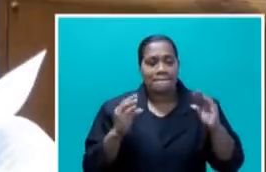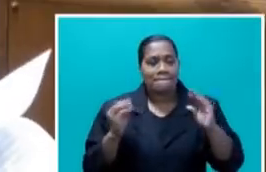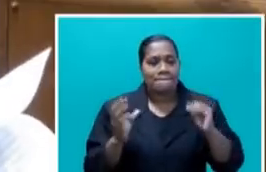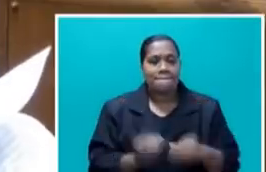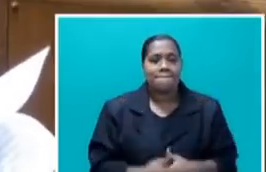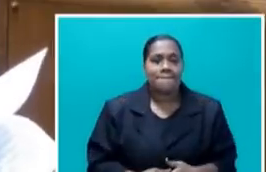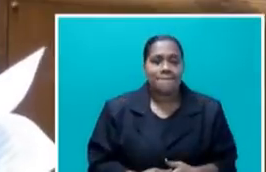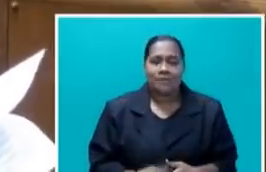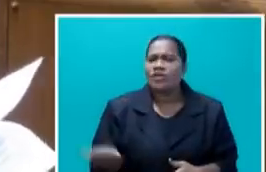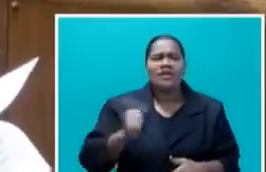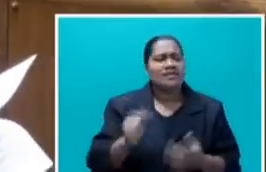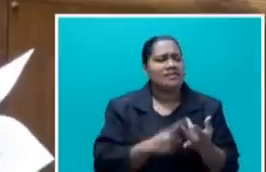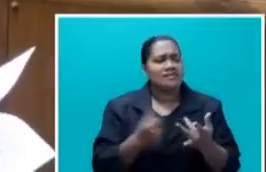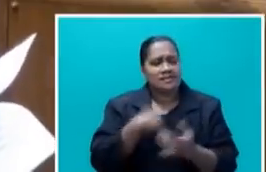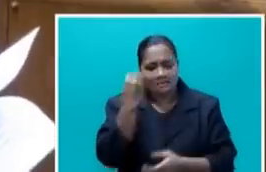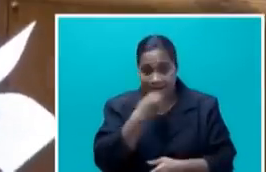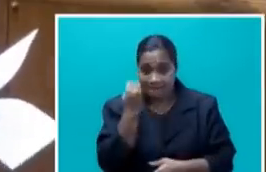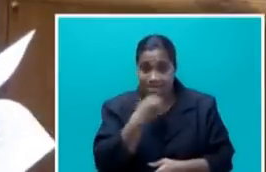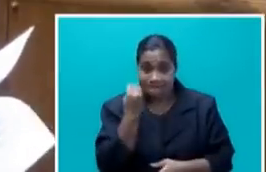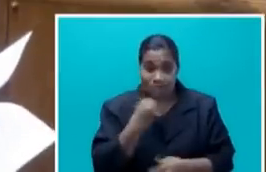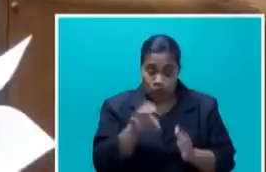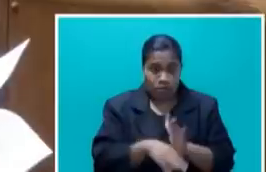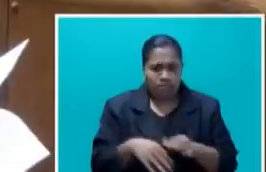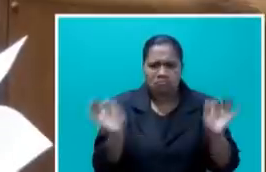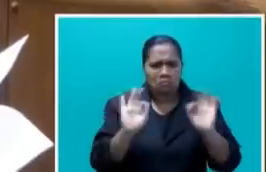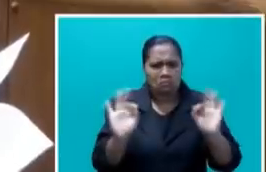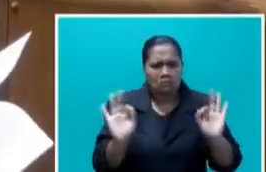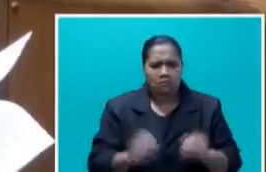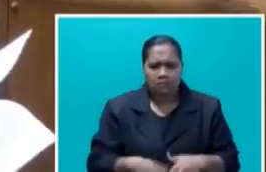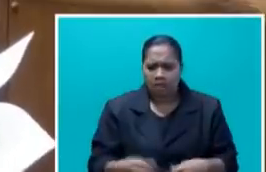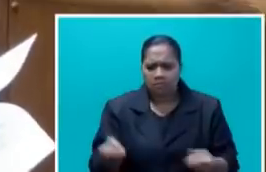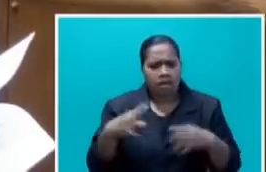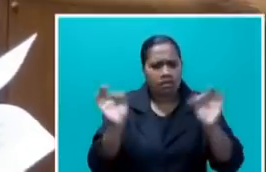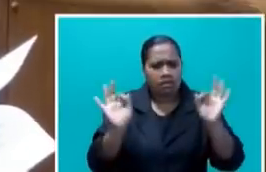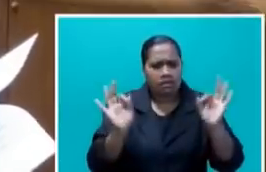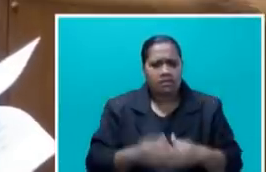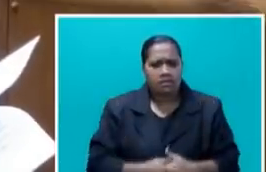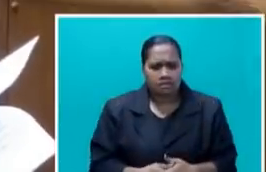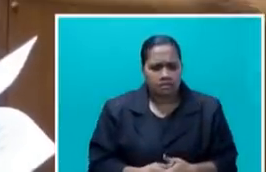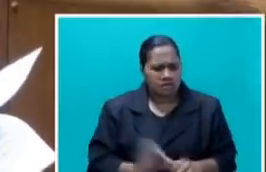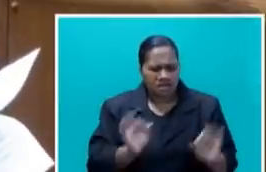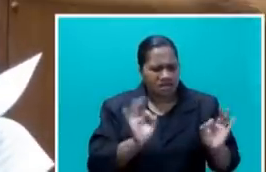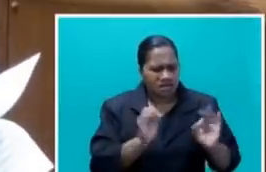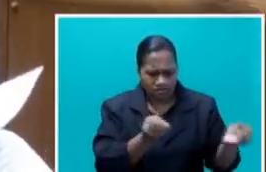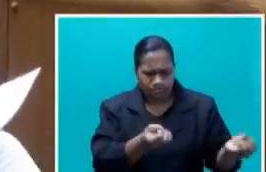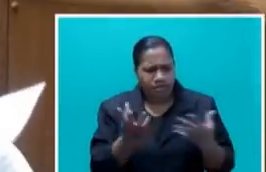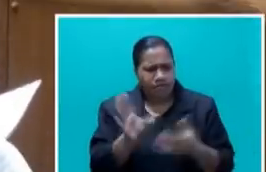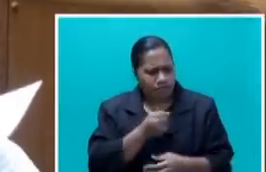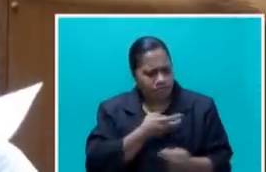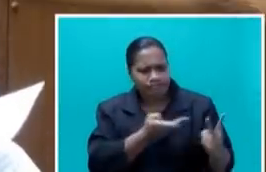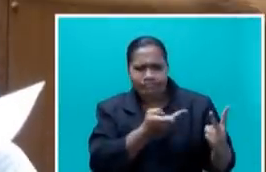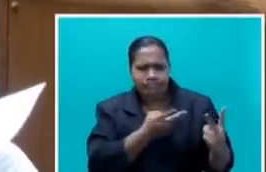for any other basic food items? No, never. There is nothing available from them but just another attempt to gain